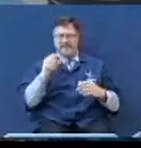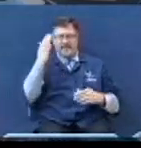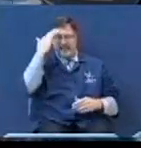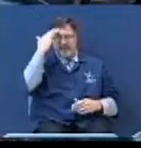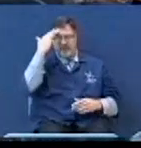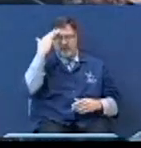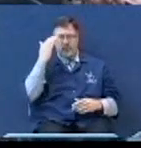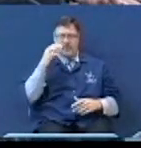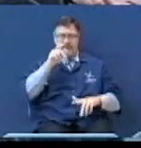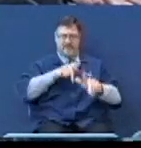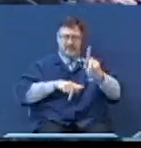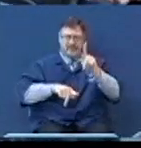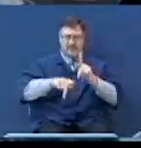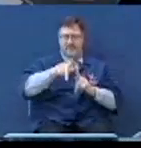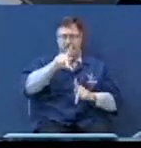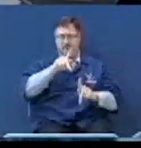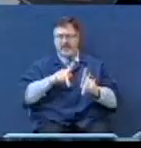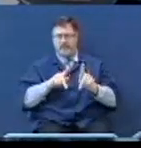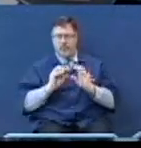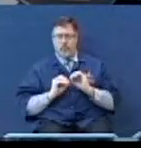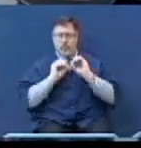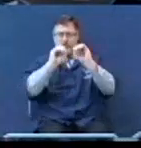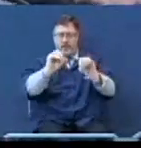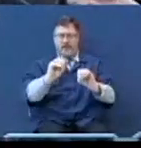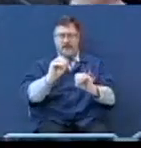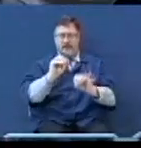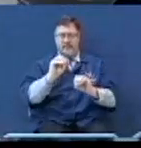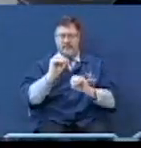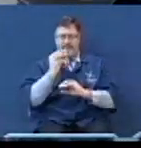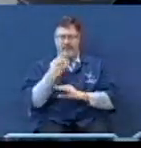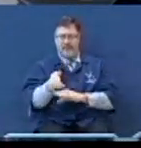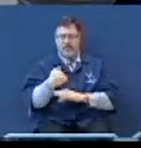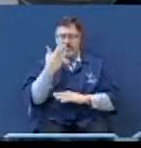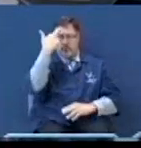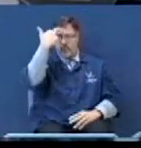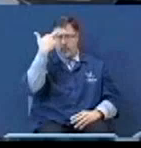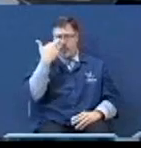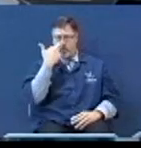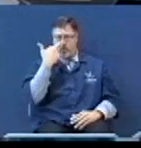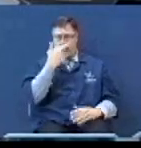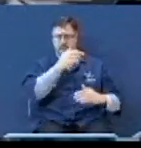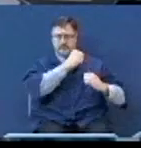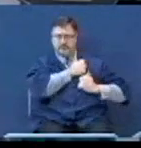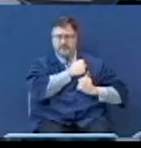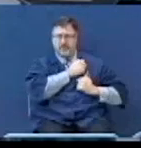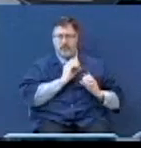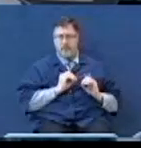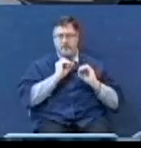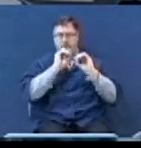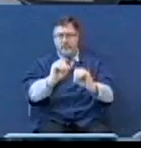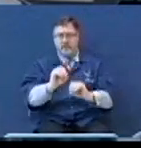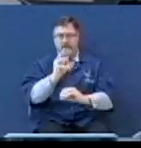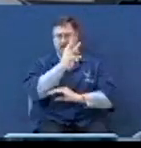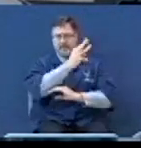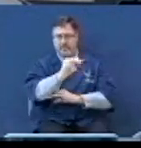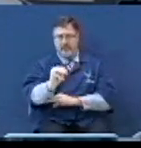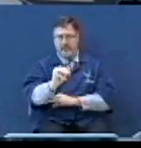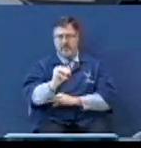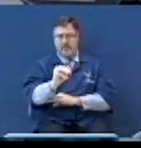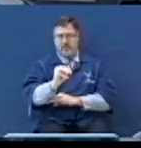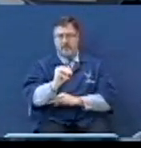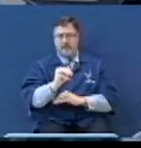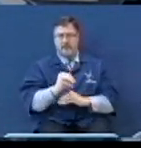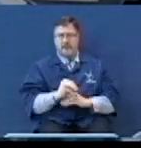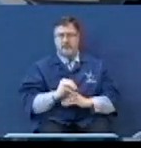own kinsmen put him there. The Romans put him there. But I know I'm not going to stop there. You put him there. Amen.